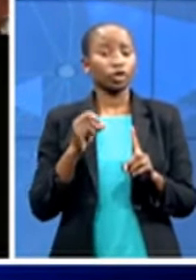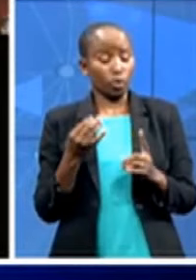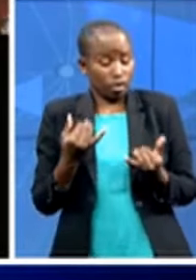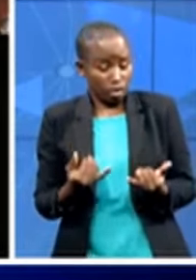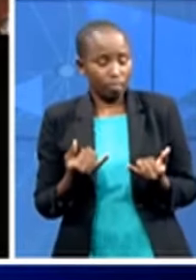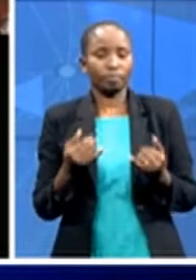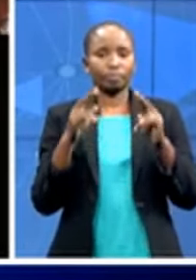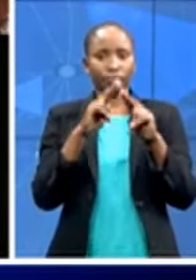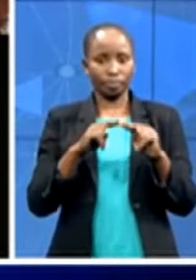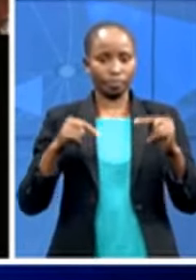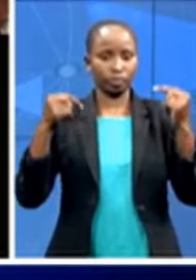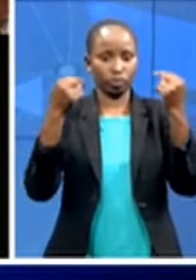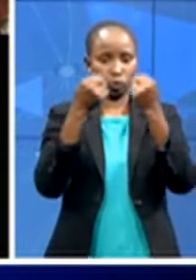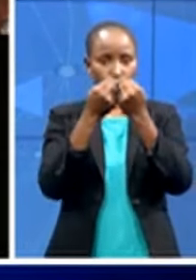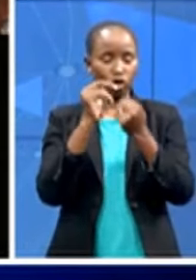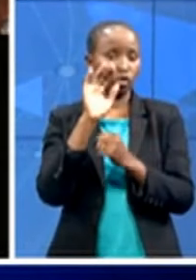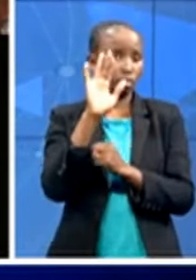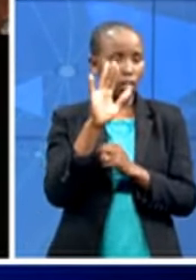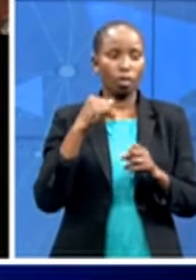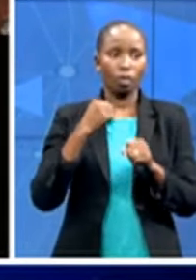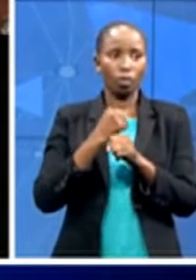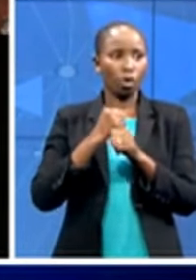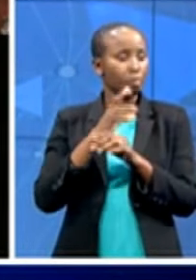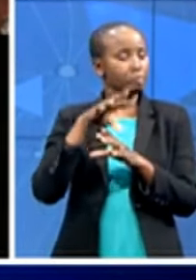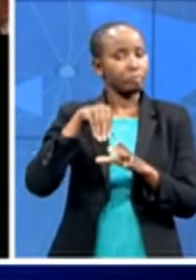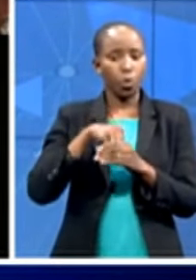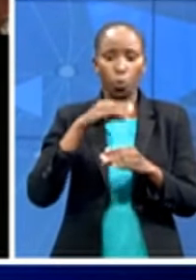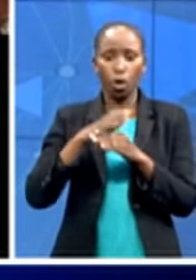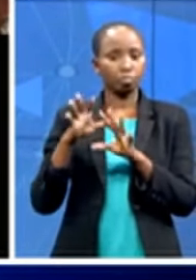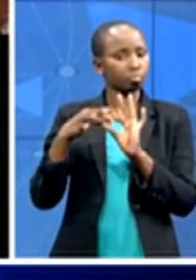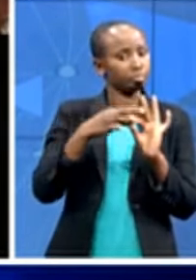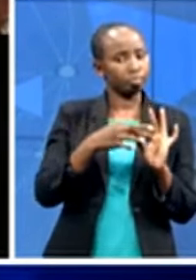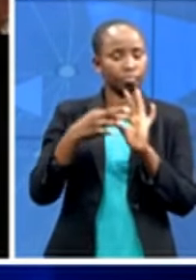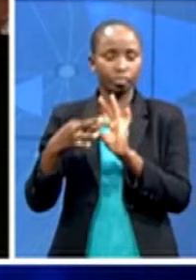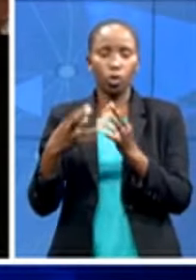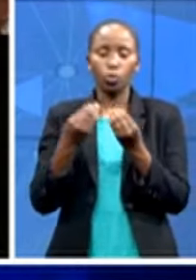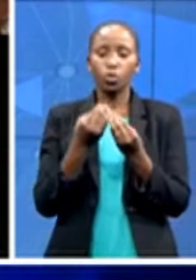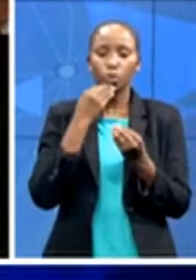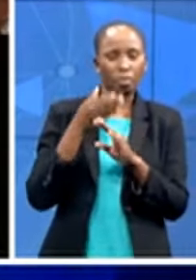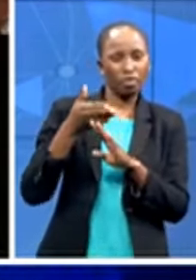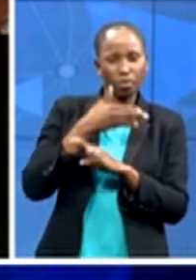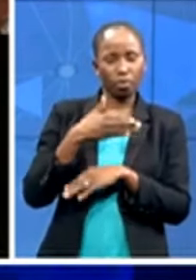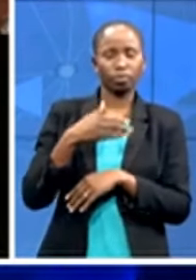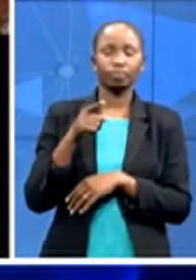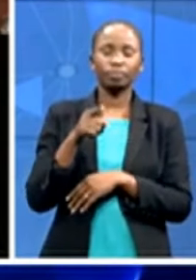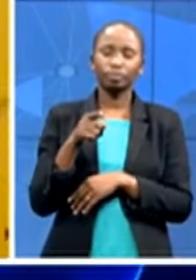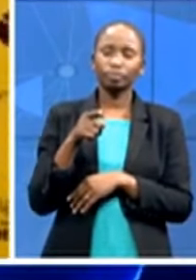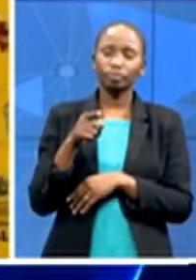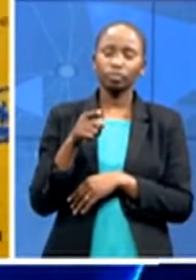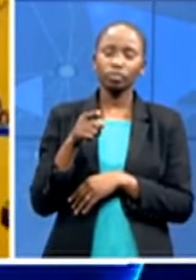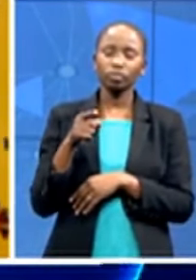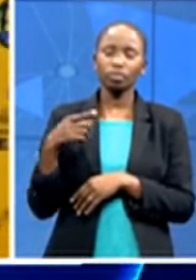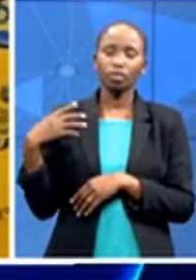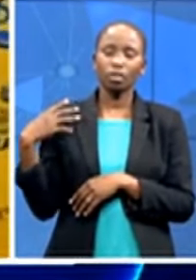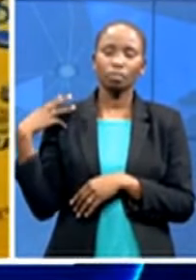working closely with both former minister and dr and also the recent